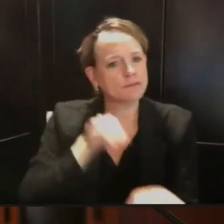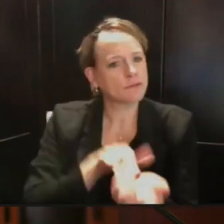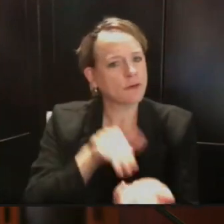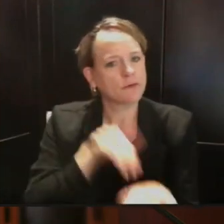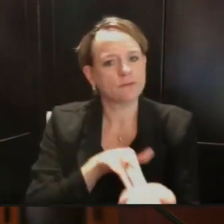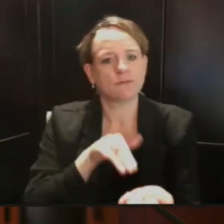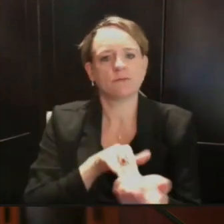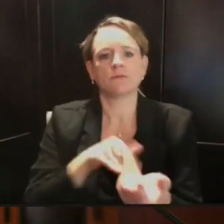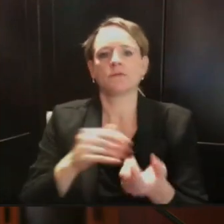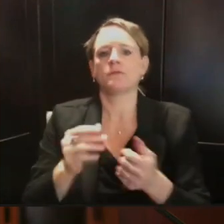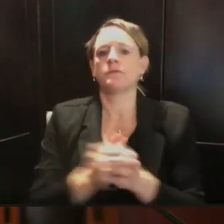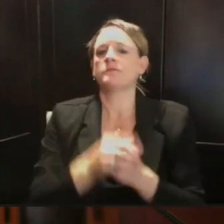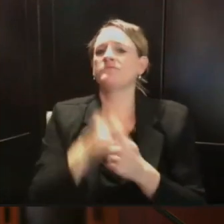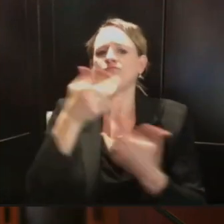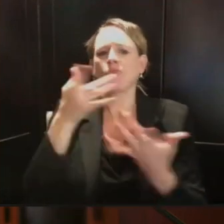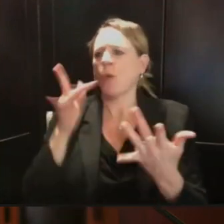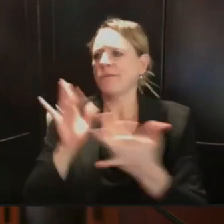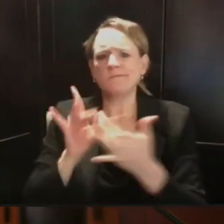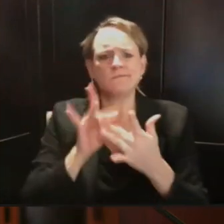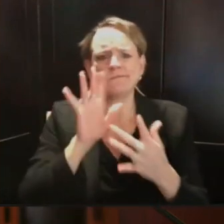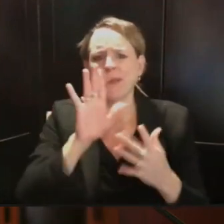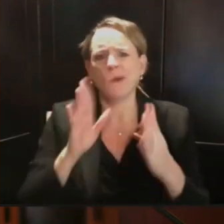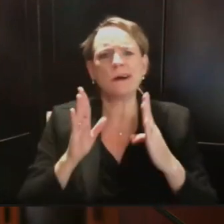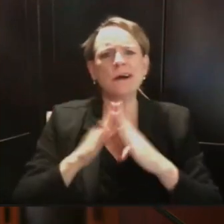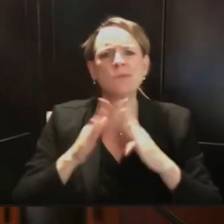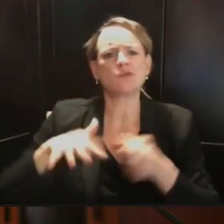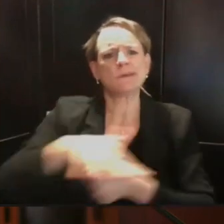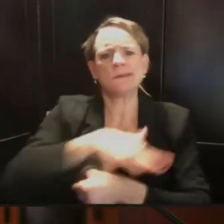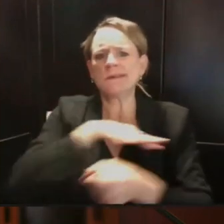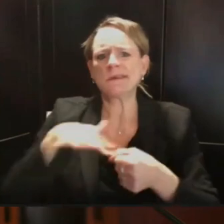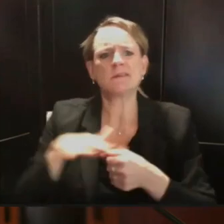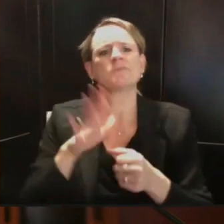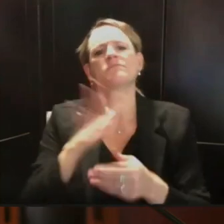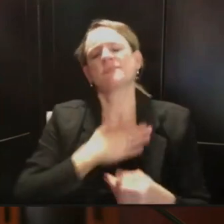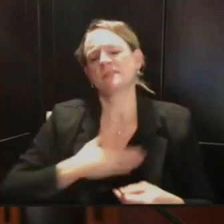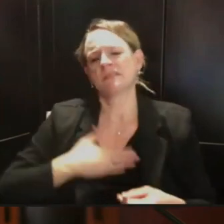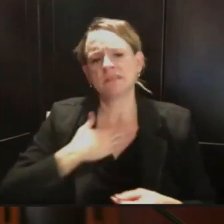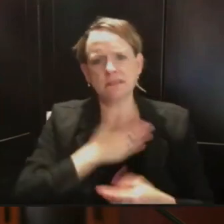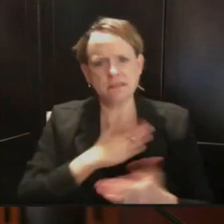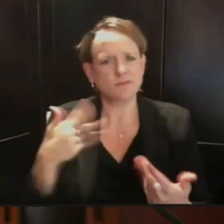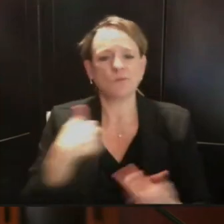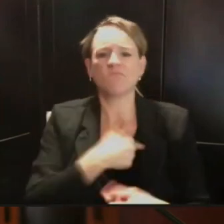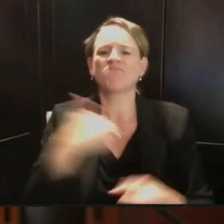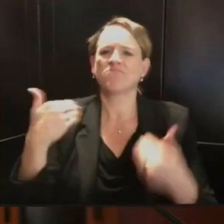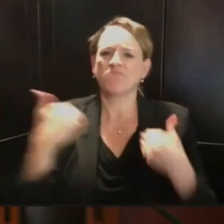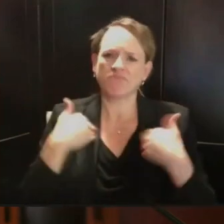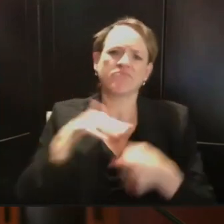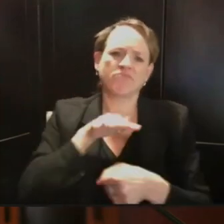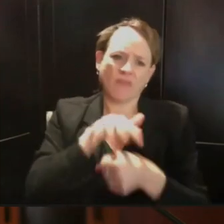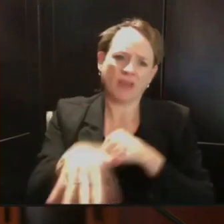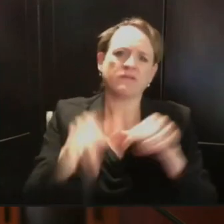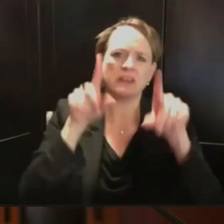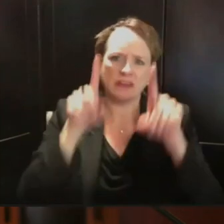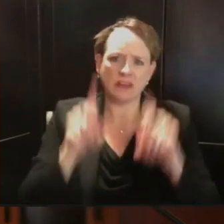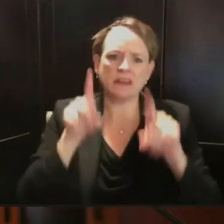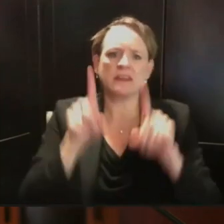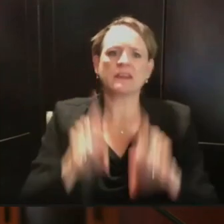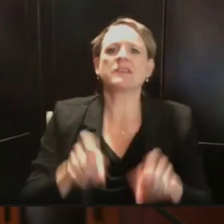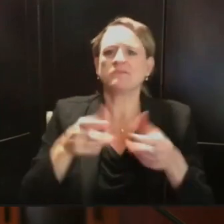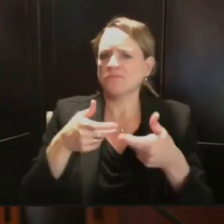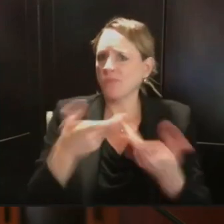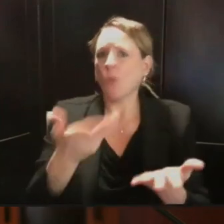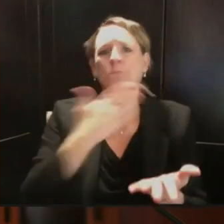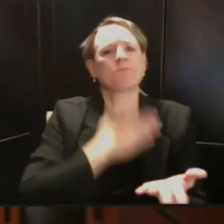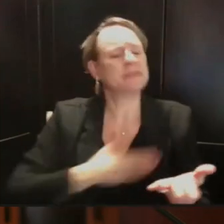But we do have tests available every day, and we would encourage folks to get tested if you need a test. It is the first